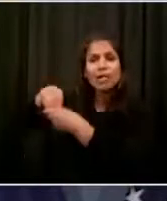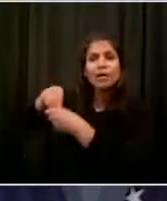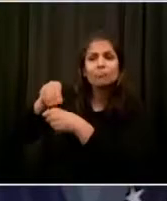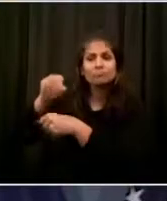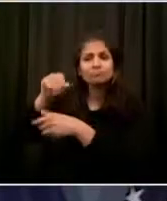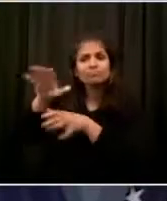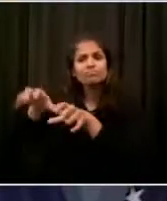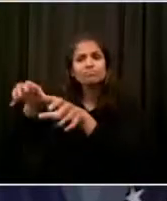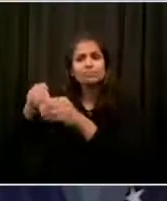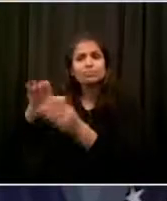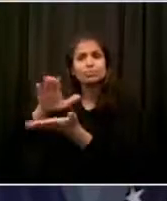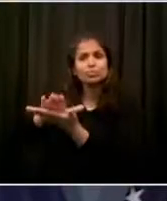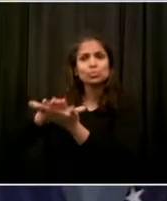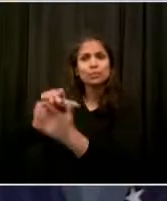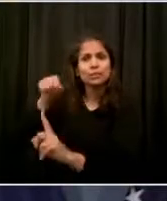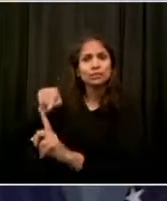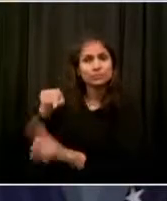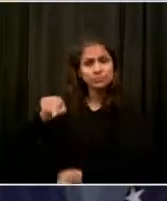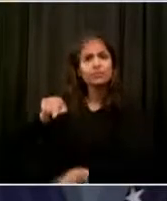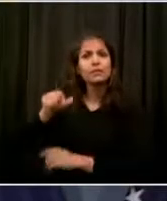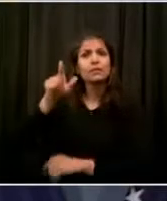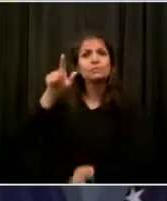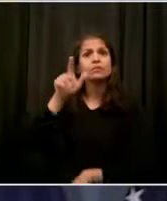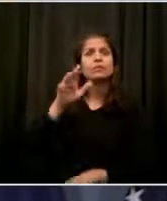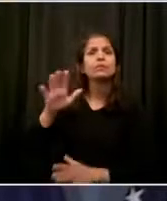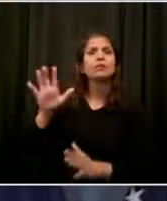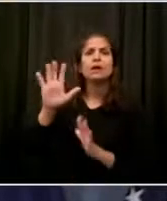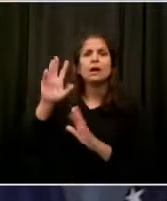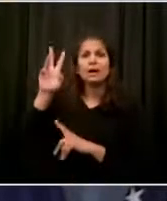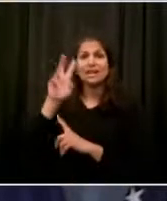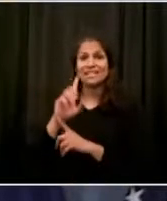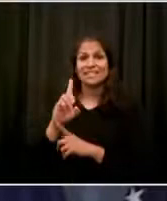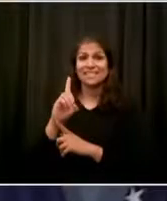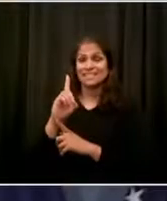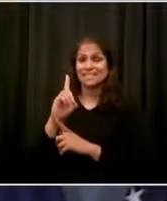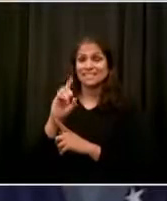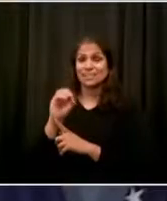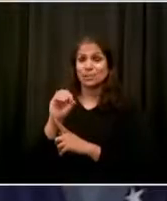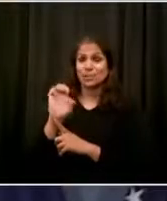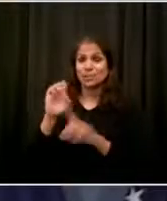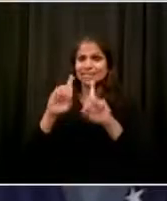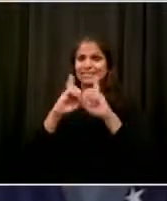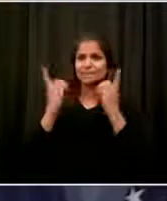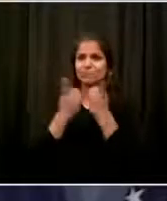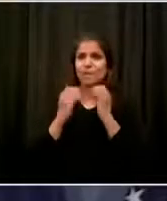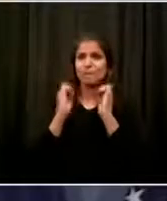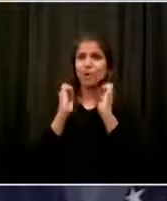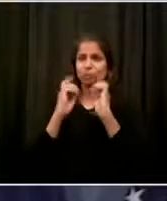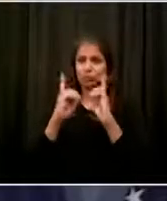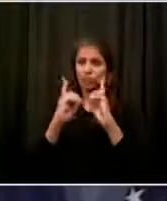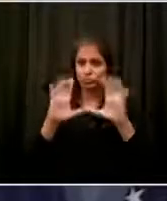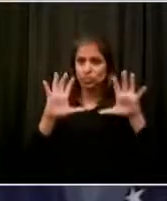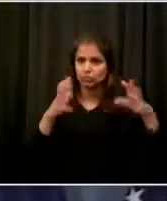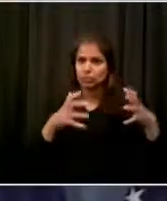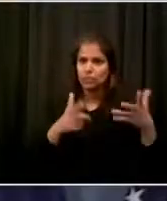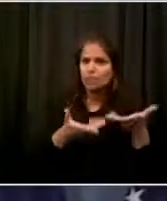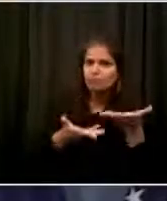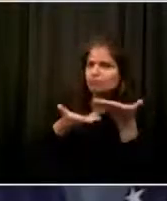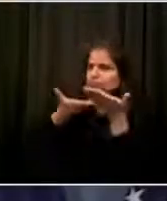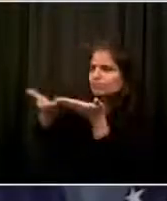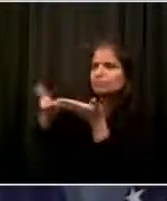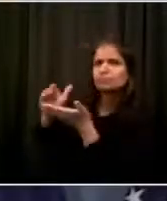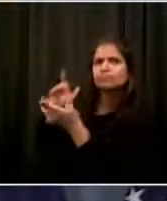we actually talked about with her to begin with. It might have been her original role and now is a role that makes sense in terms of